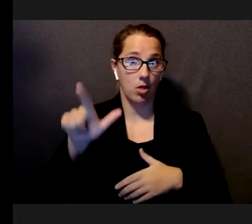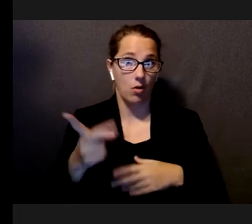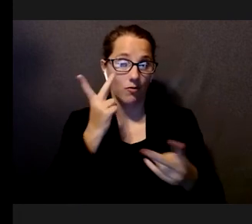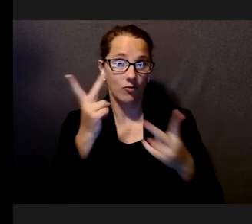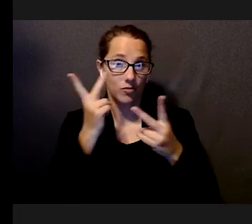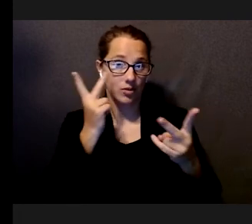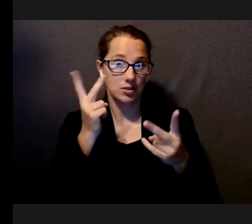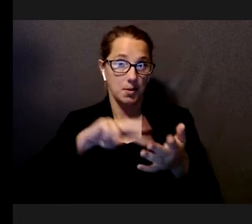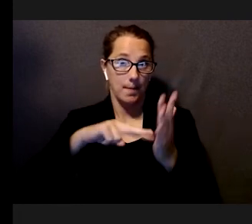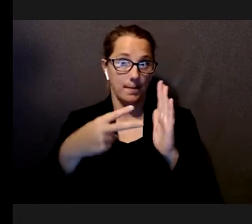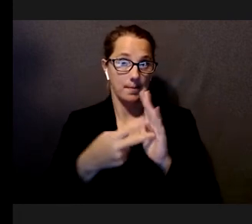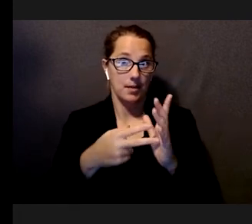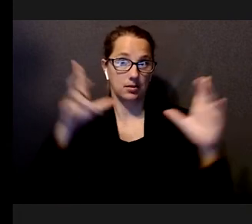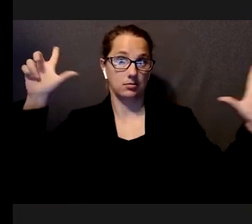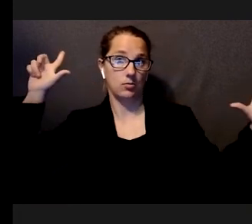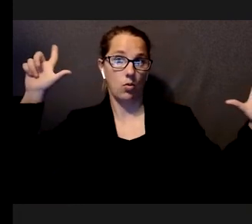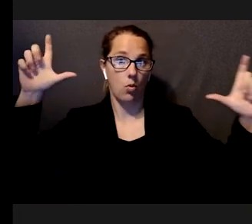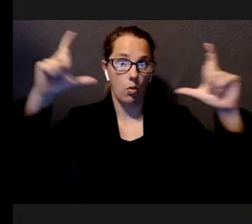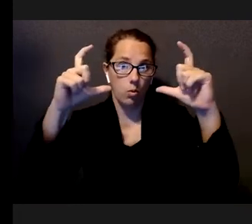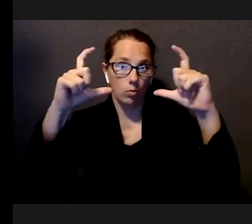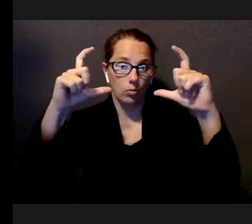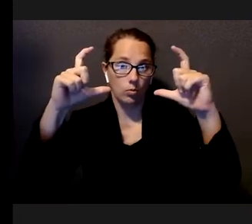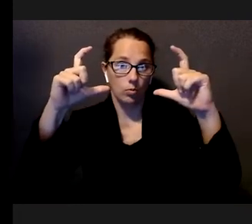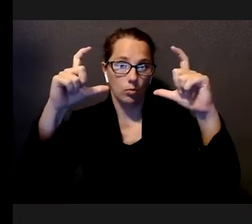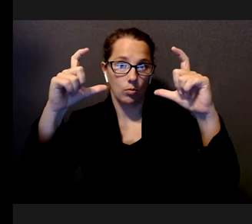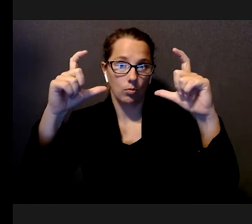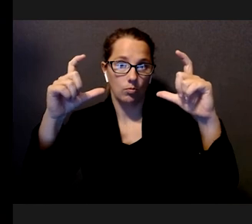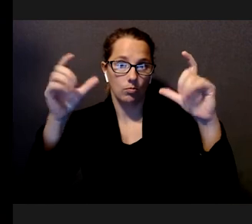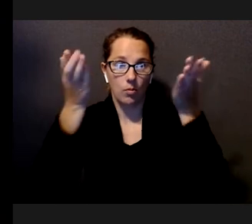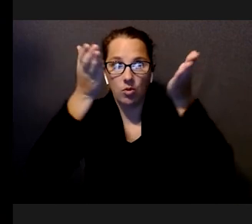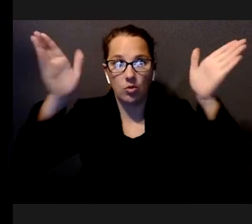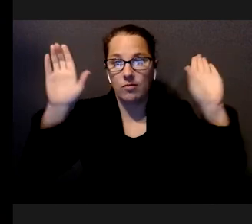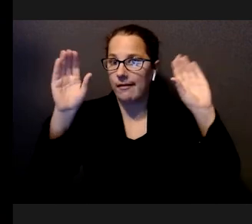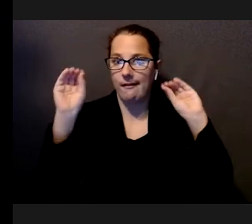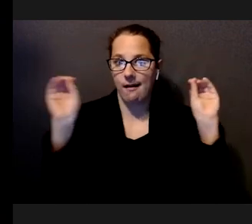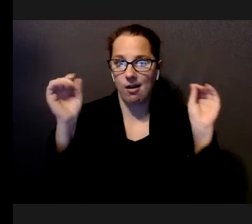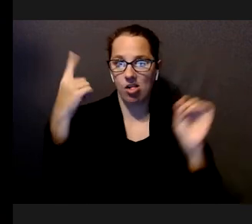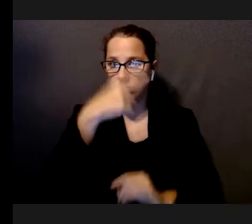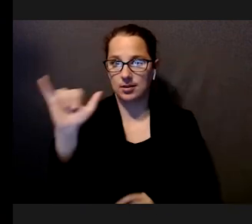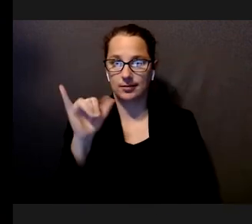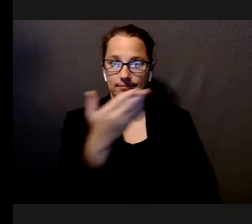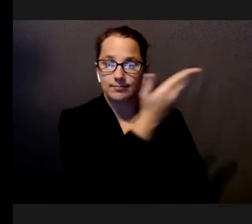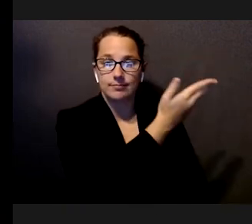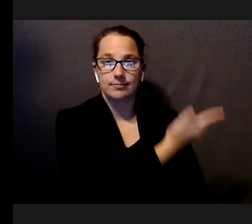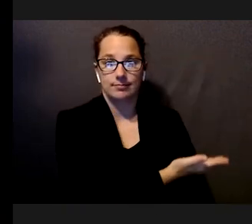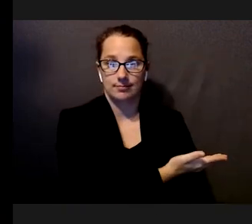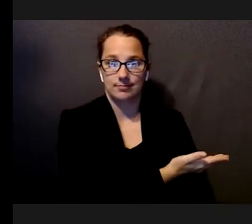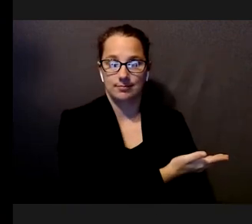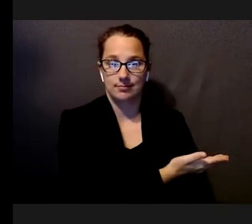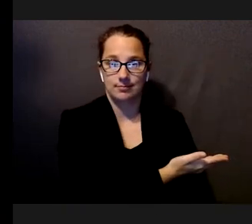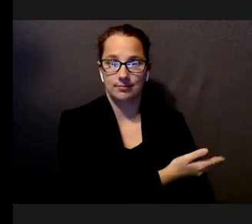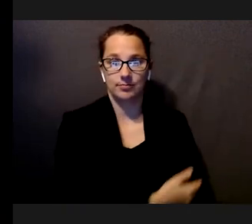And they might see the image like this. So, their peripheral vision is affected.